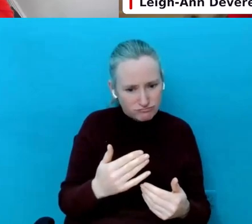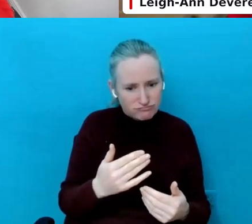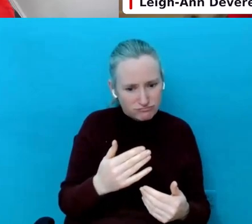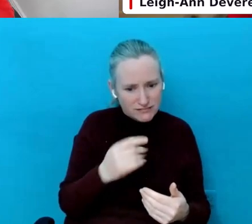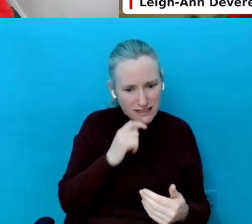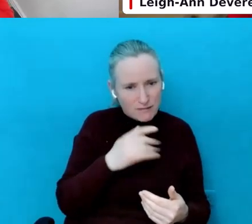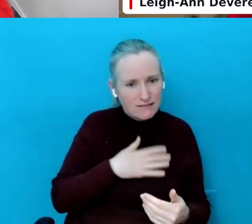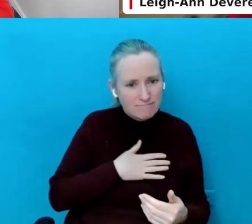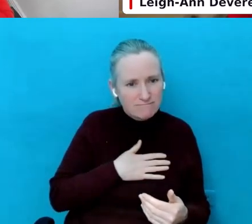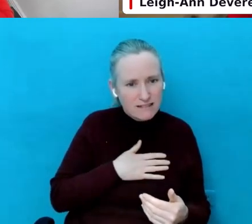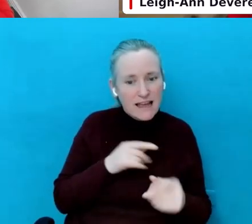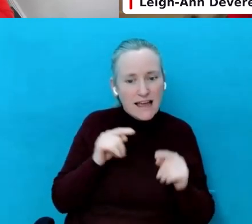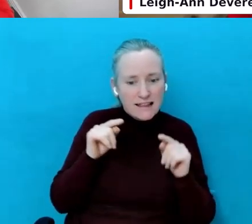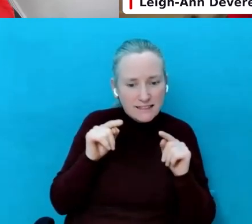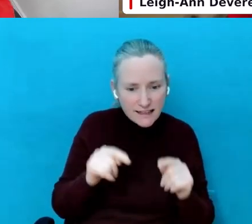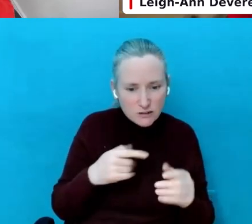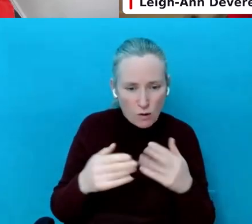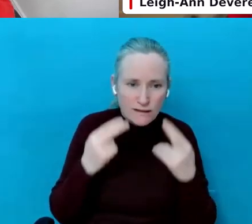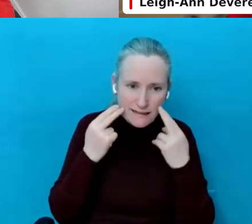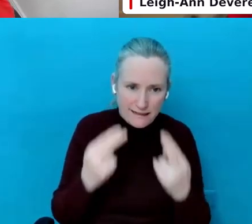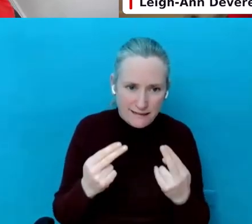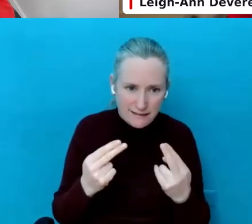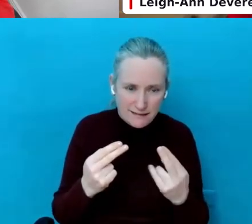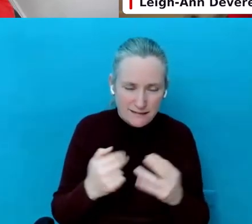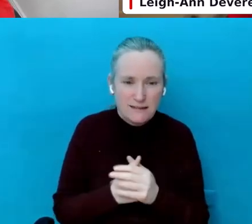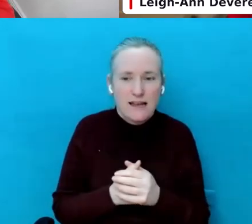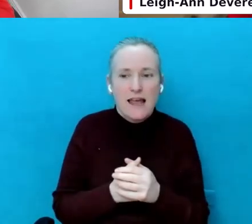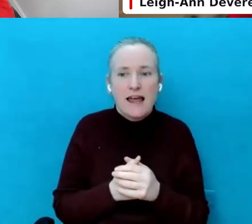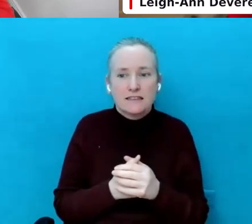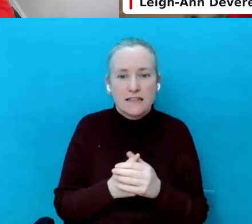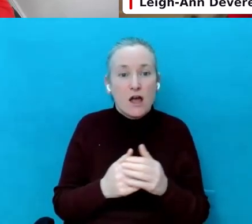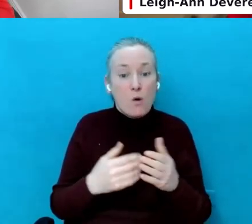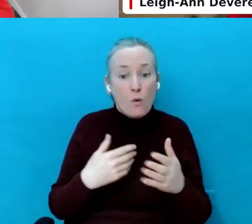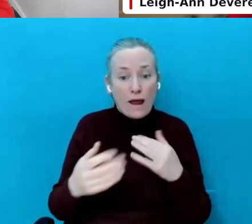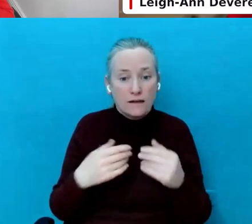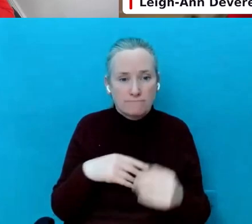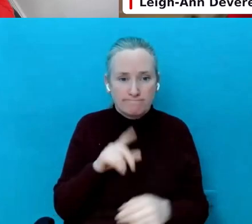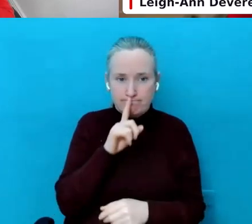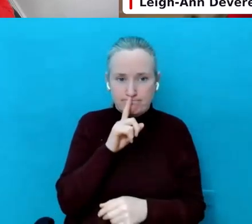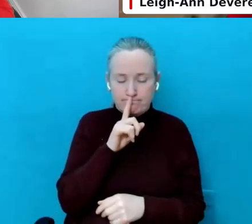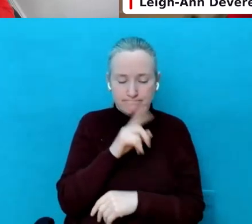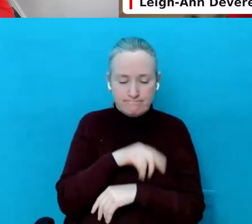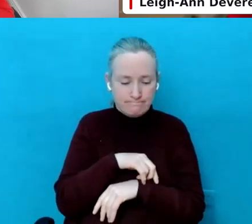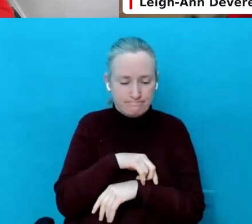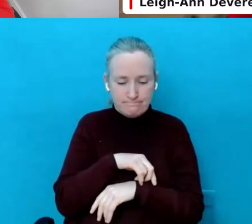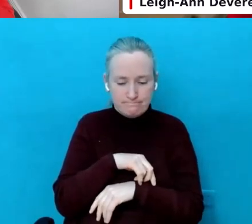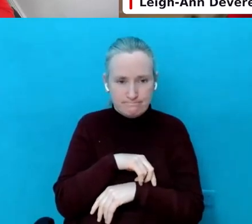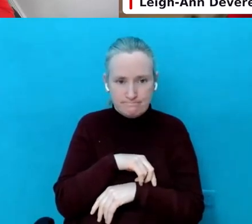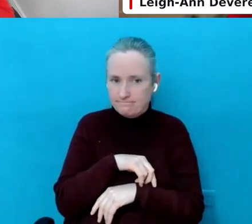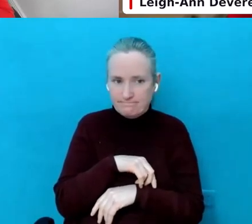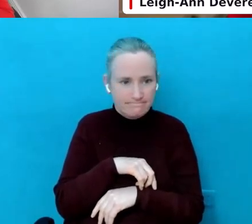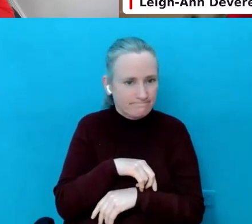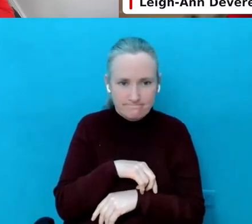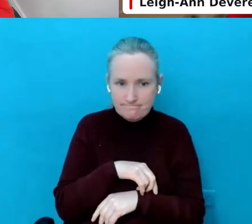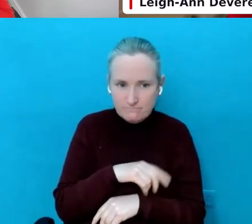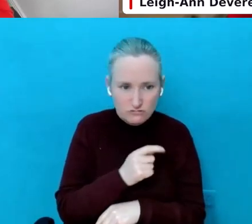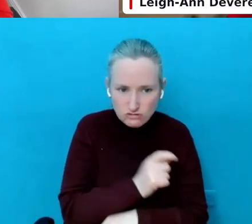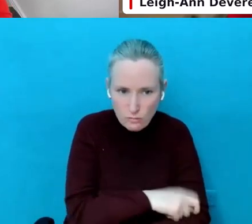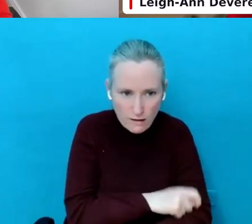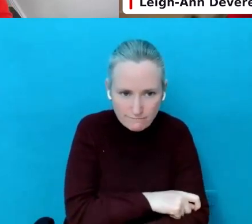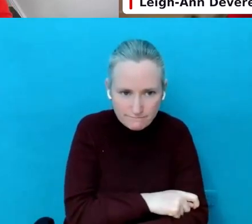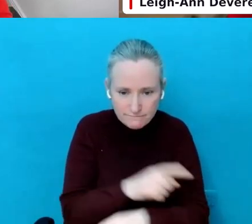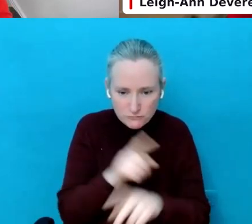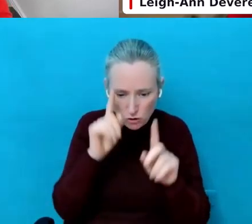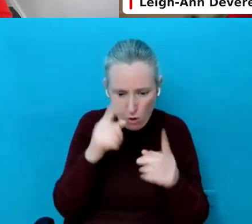Because that's what we need. It's when the conversation stops and the talking stops. That's when we're in trouble. We don't know what's going on there.